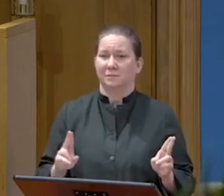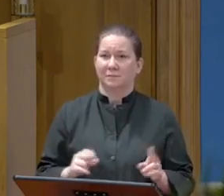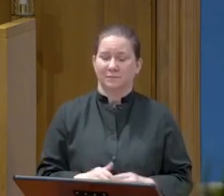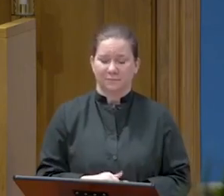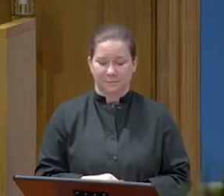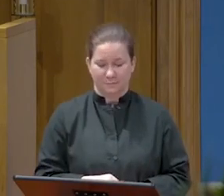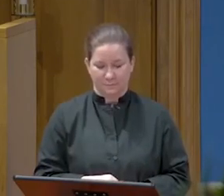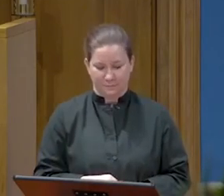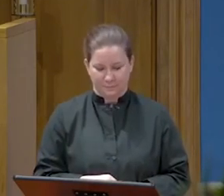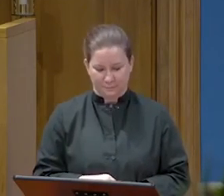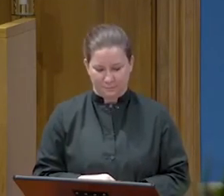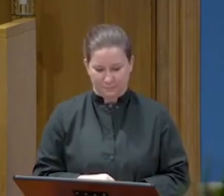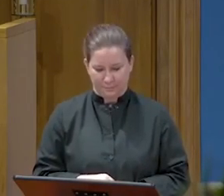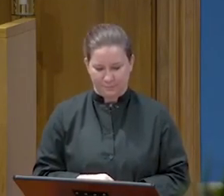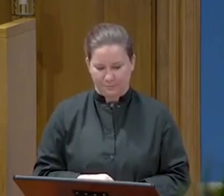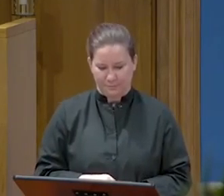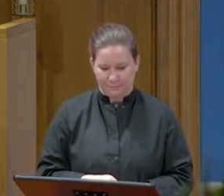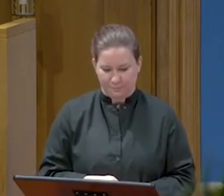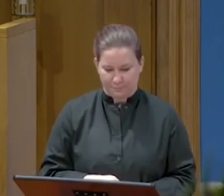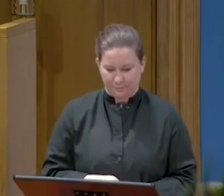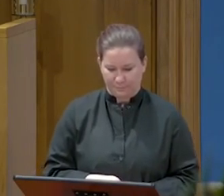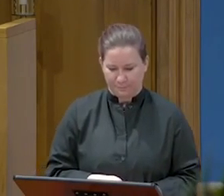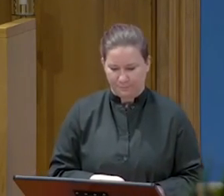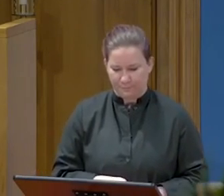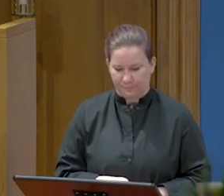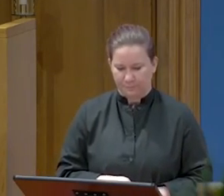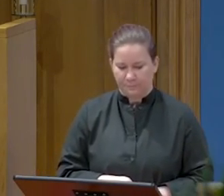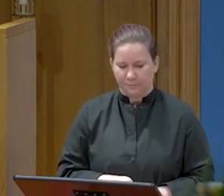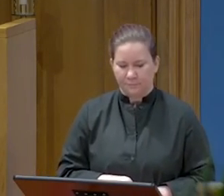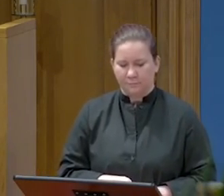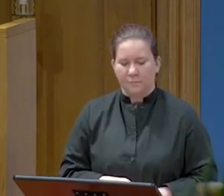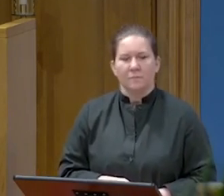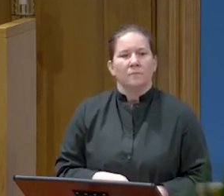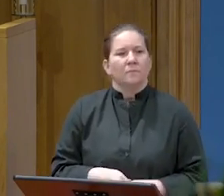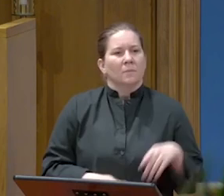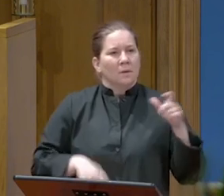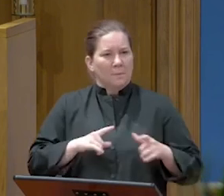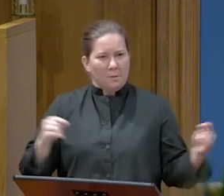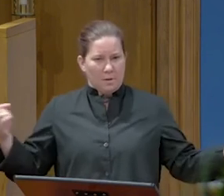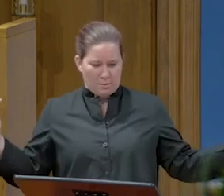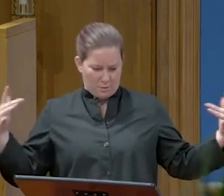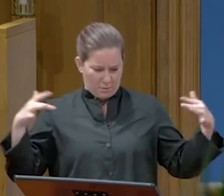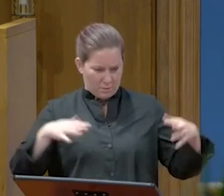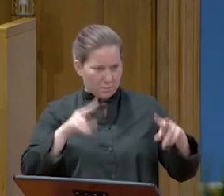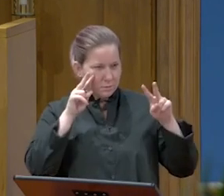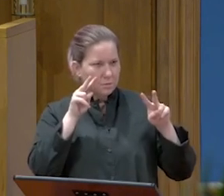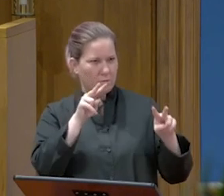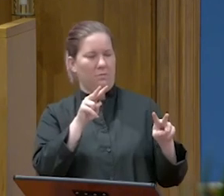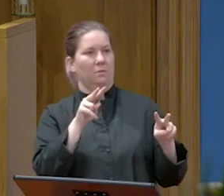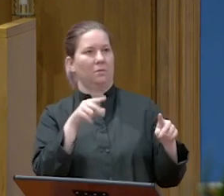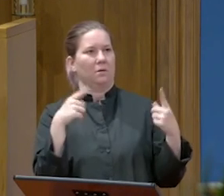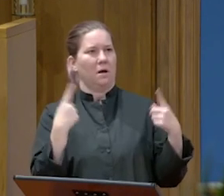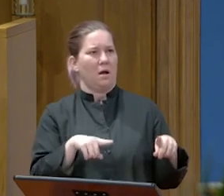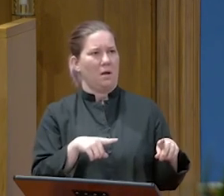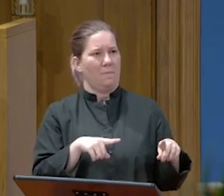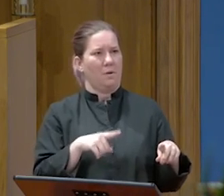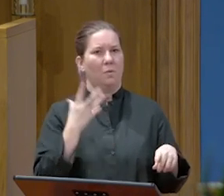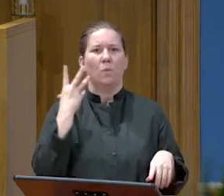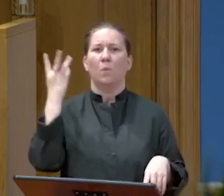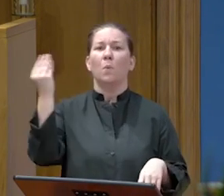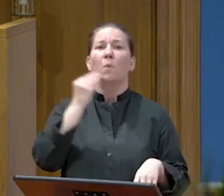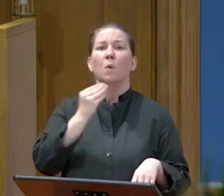And when all the crowds who had gathered there for this spectacle saw what had taken place, they returned home beating their breasts.